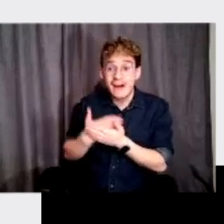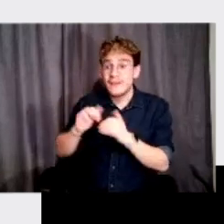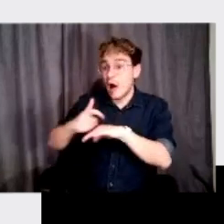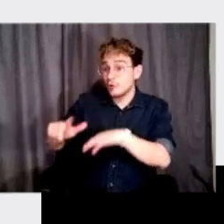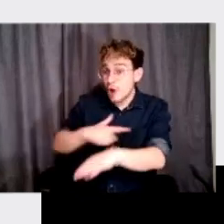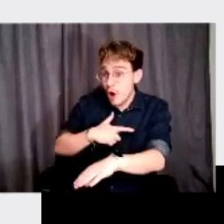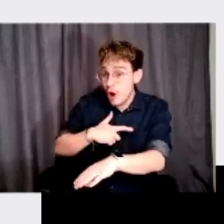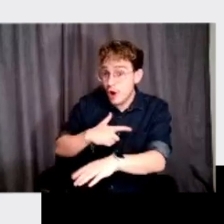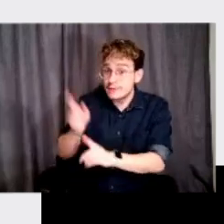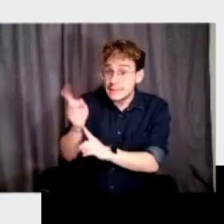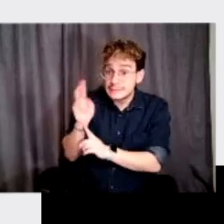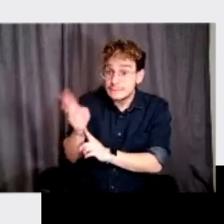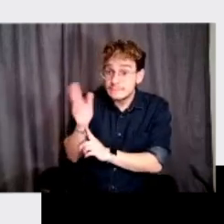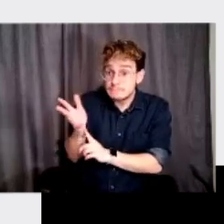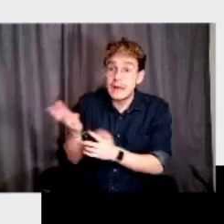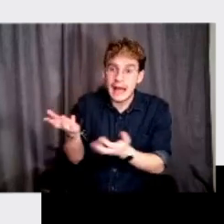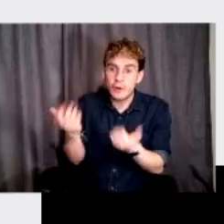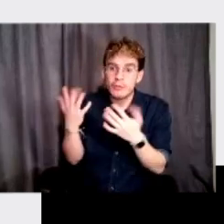take to be there.